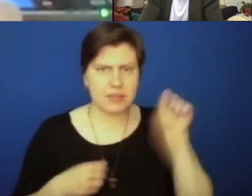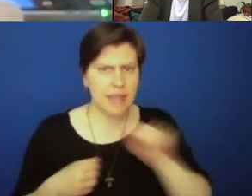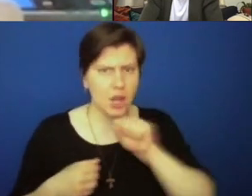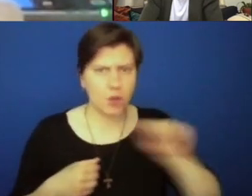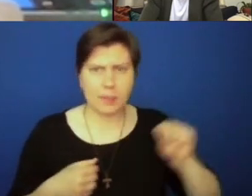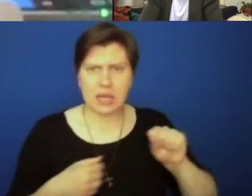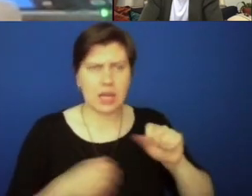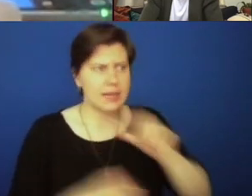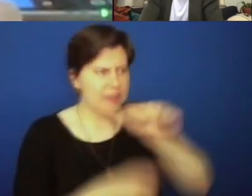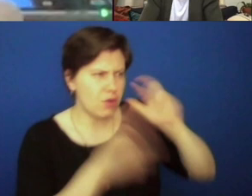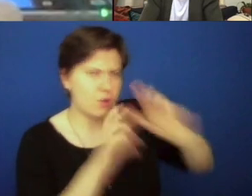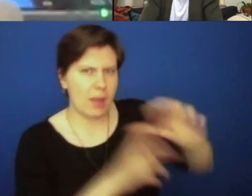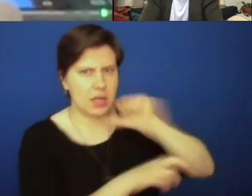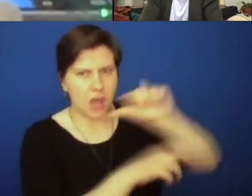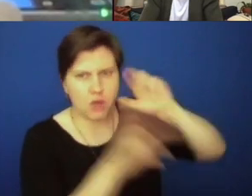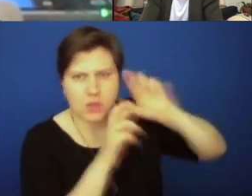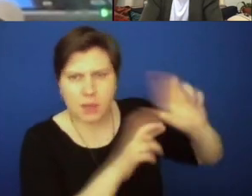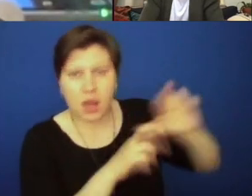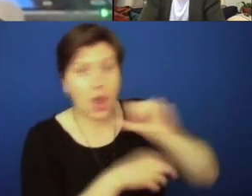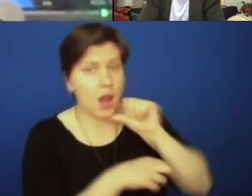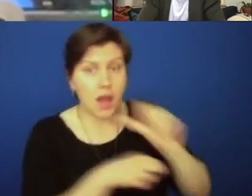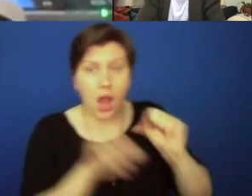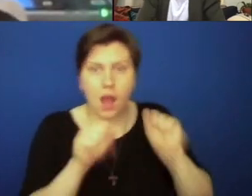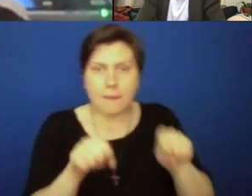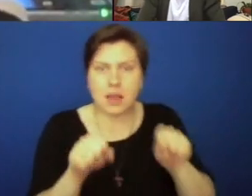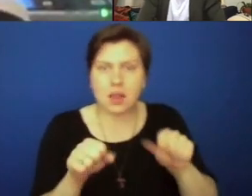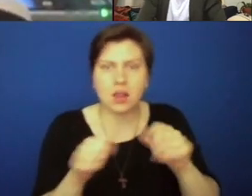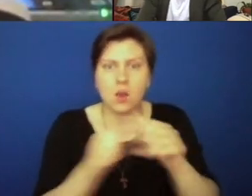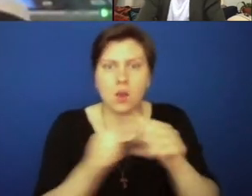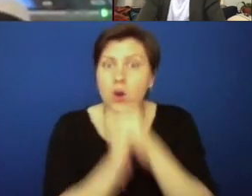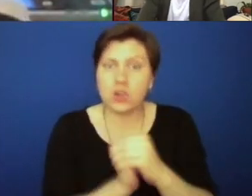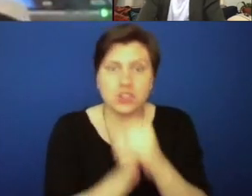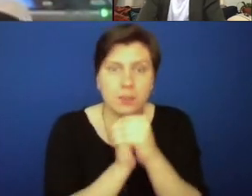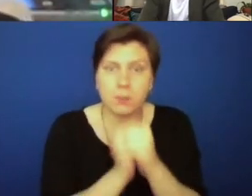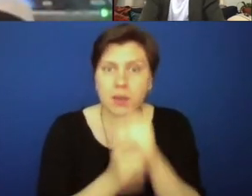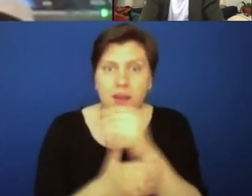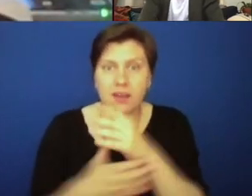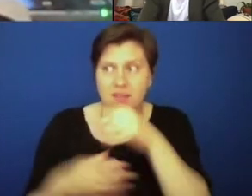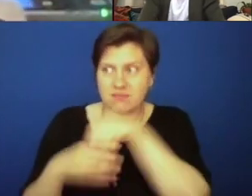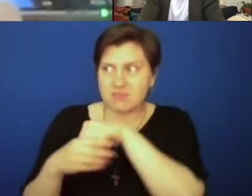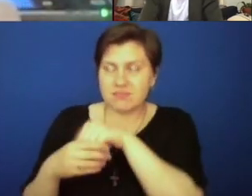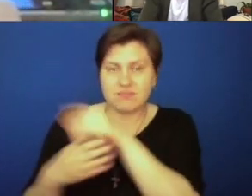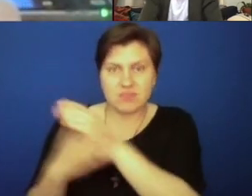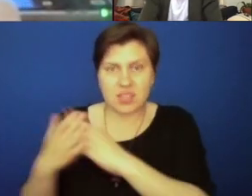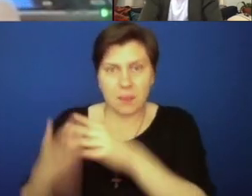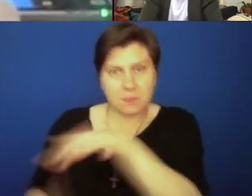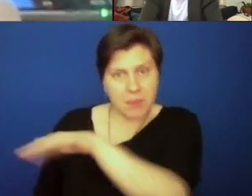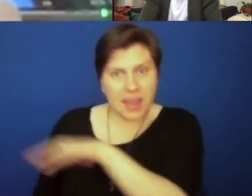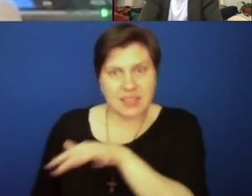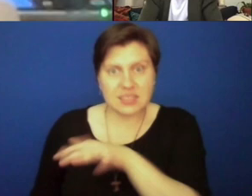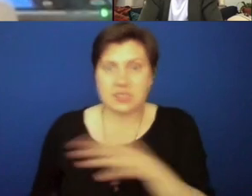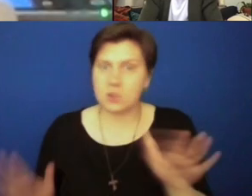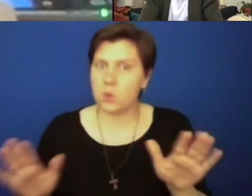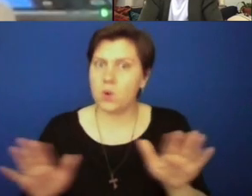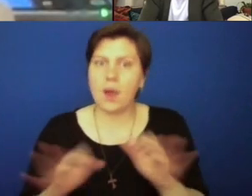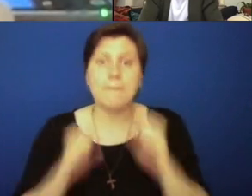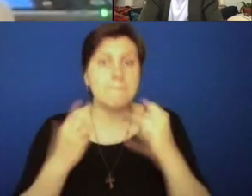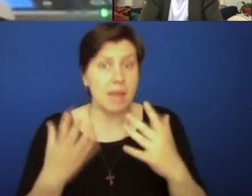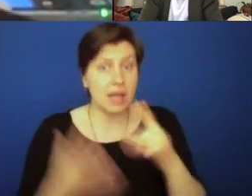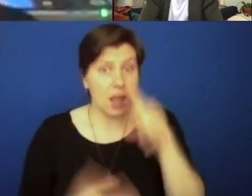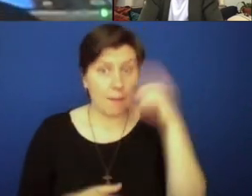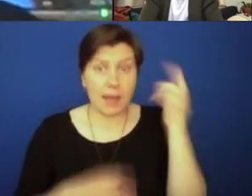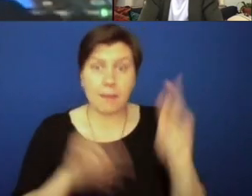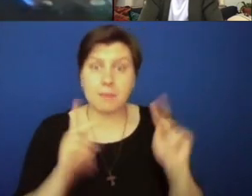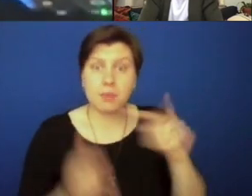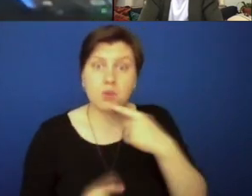the sacraments, not being given the ability to even worship at certain churches. You know, you had to, you know, many Blacks were